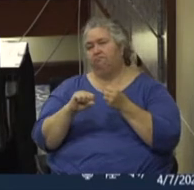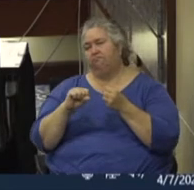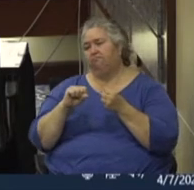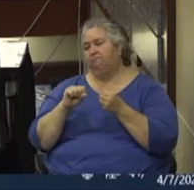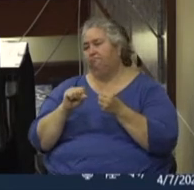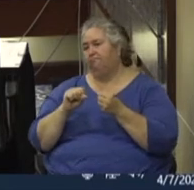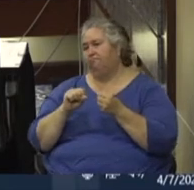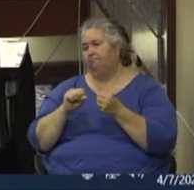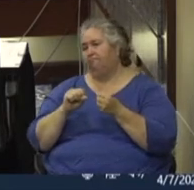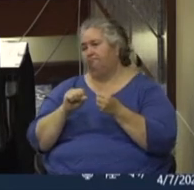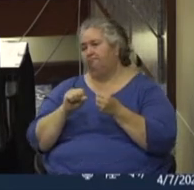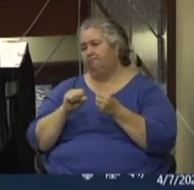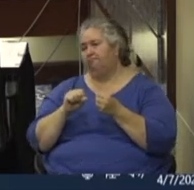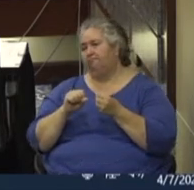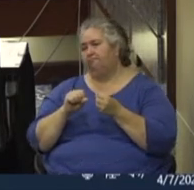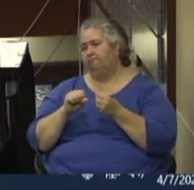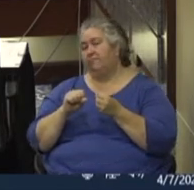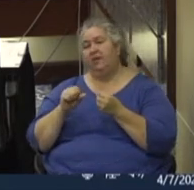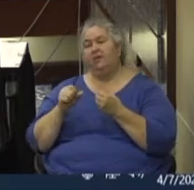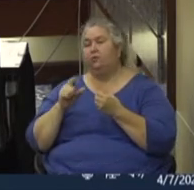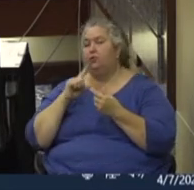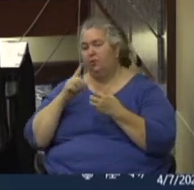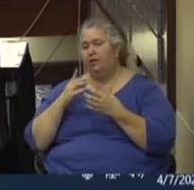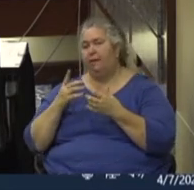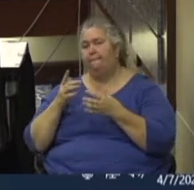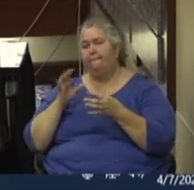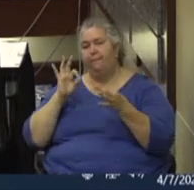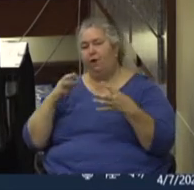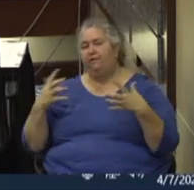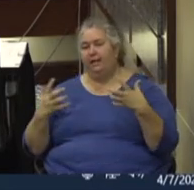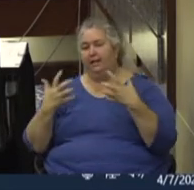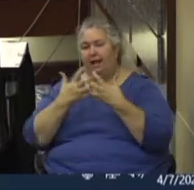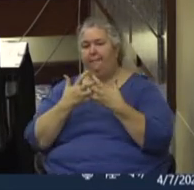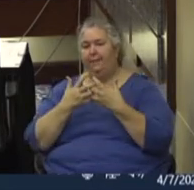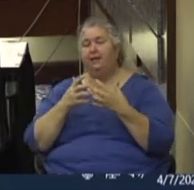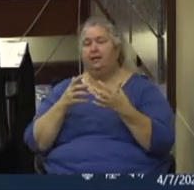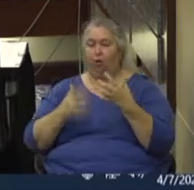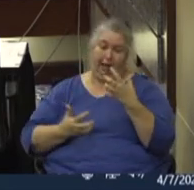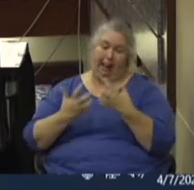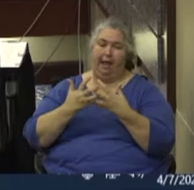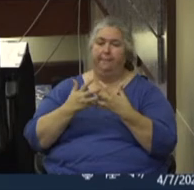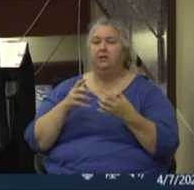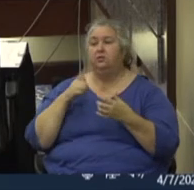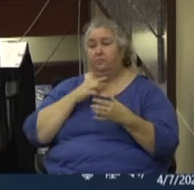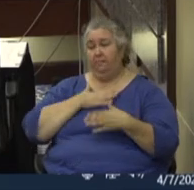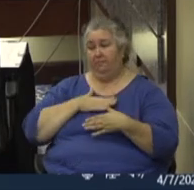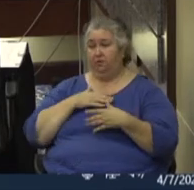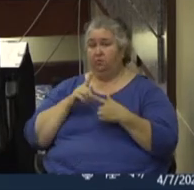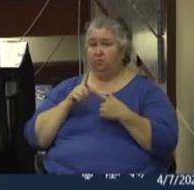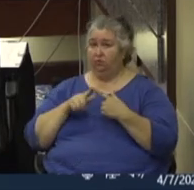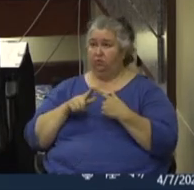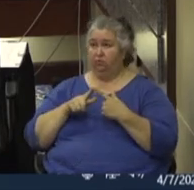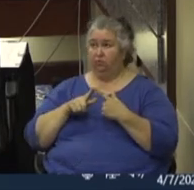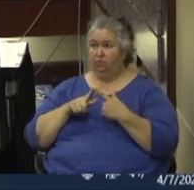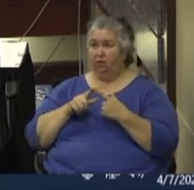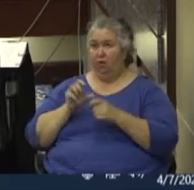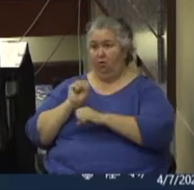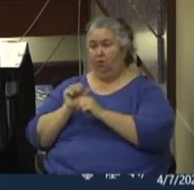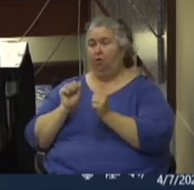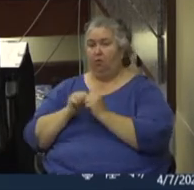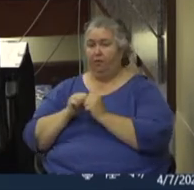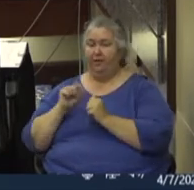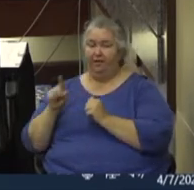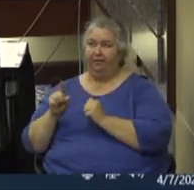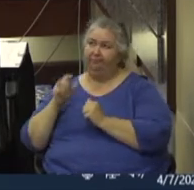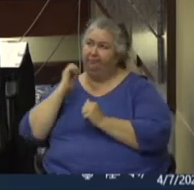on a near-perfect alignment. So it has been my pleasure to be on the phone or on a Zoom with Suzy every